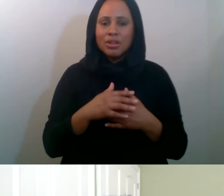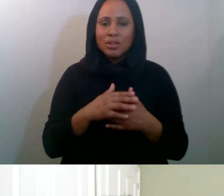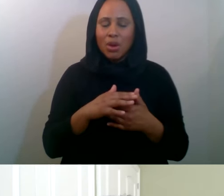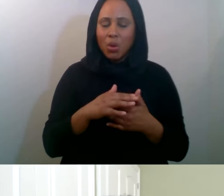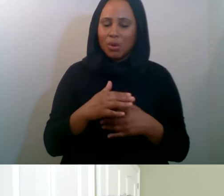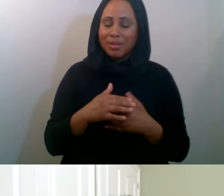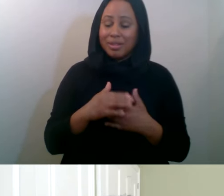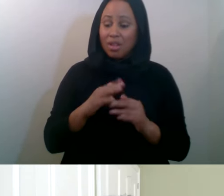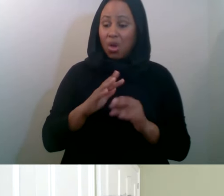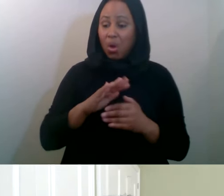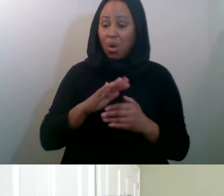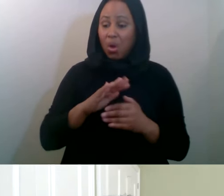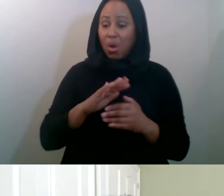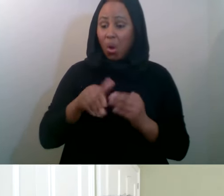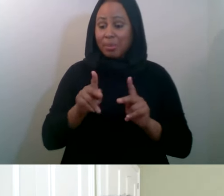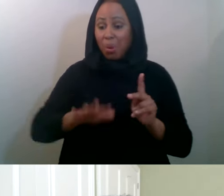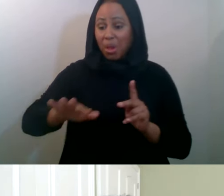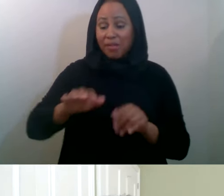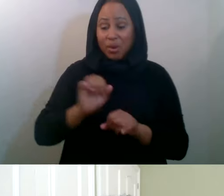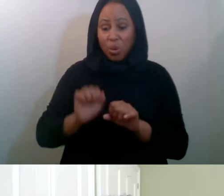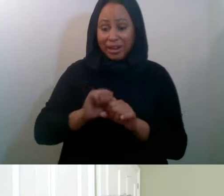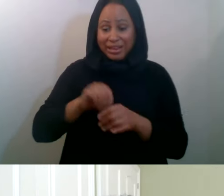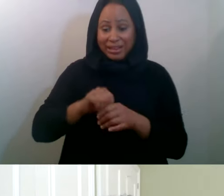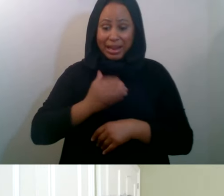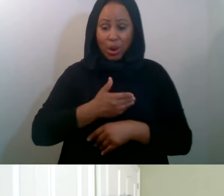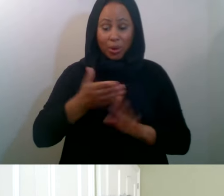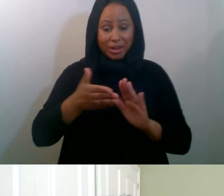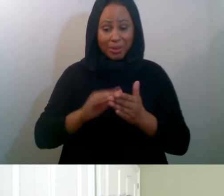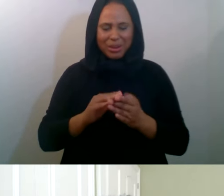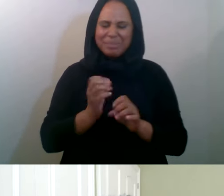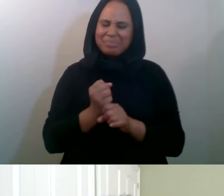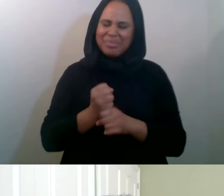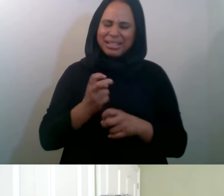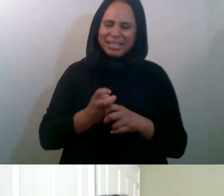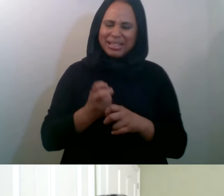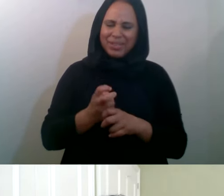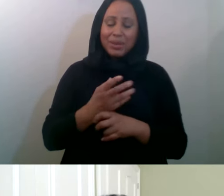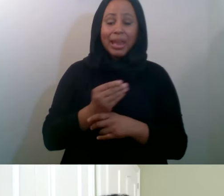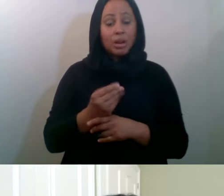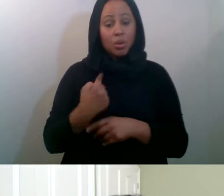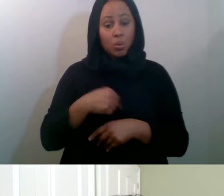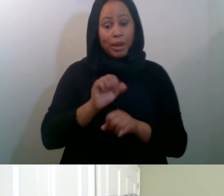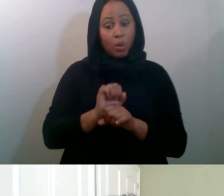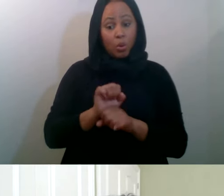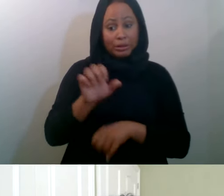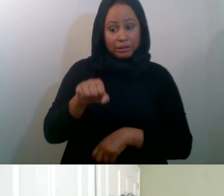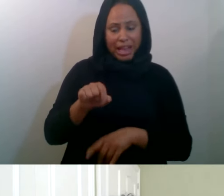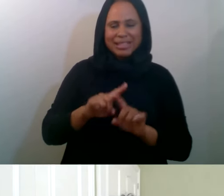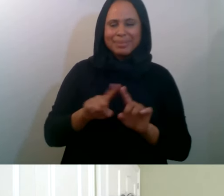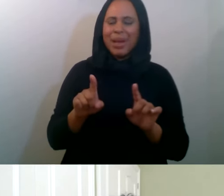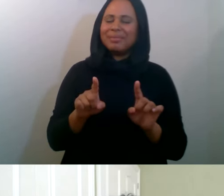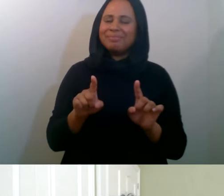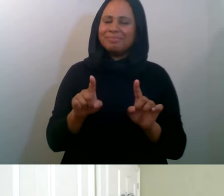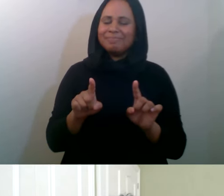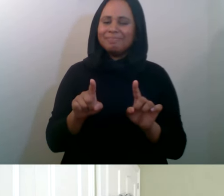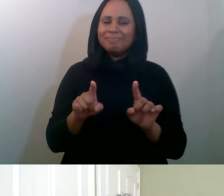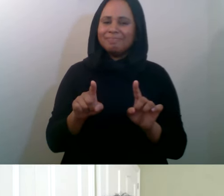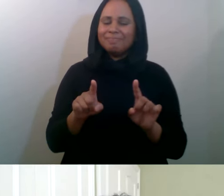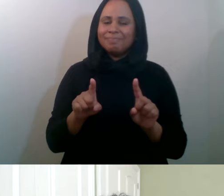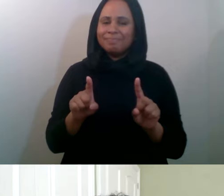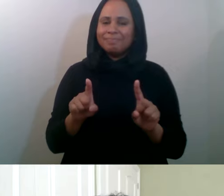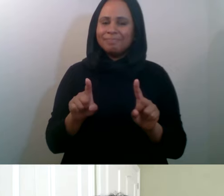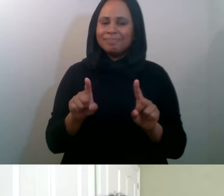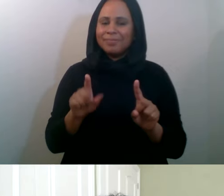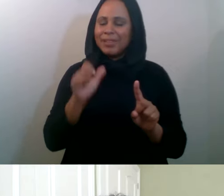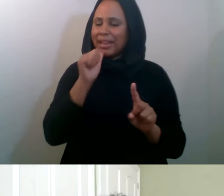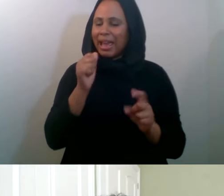community, uh, it makes it sometimes difficult, uh, and that the work is for sure happening. It's just a matter of how much of that is a, is